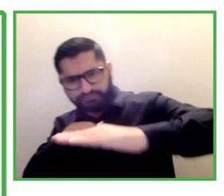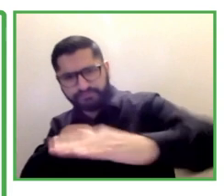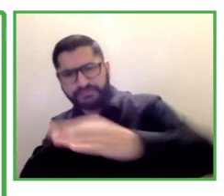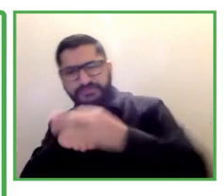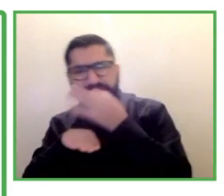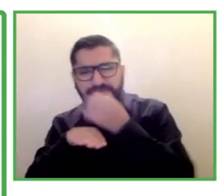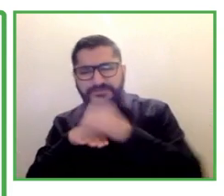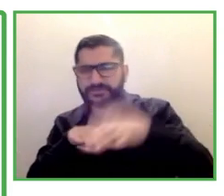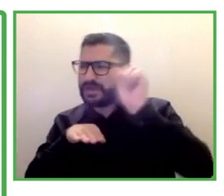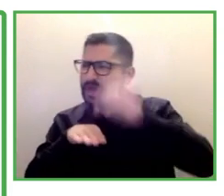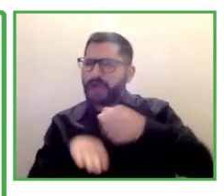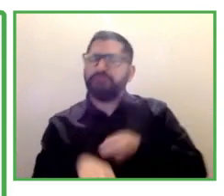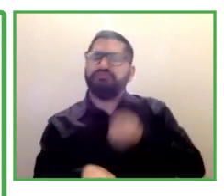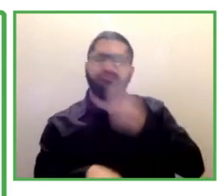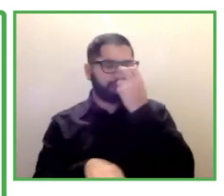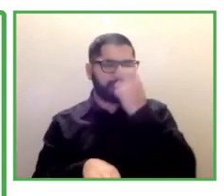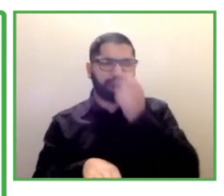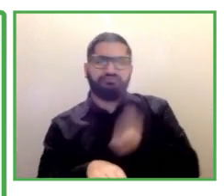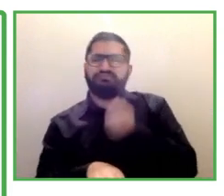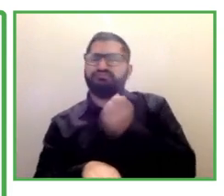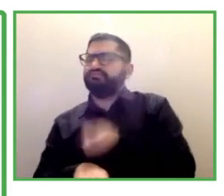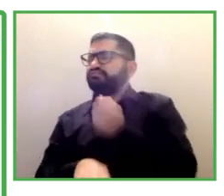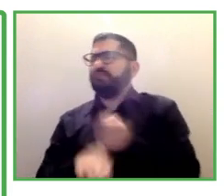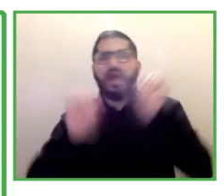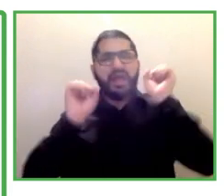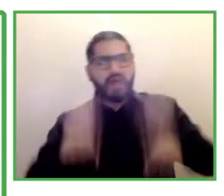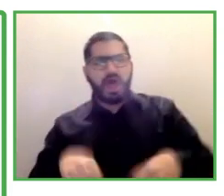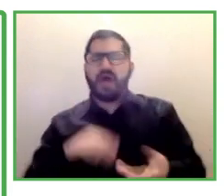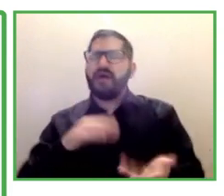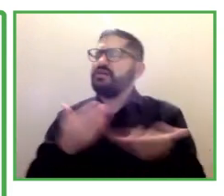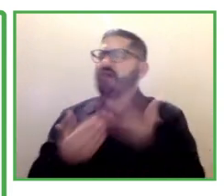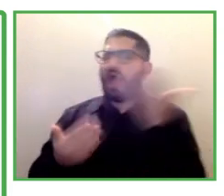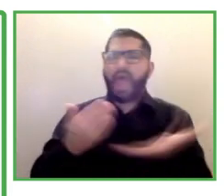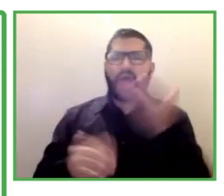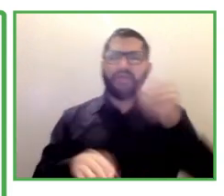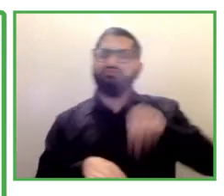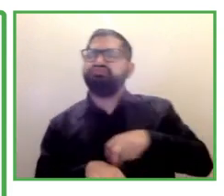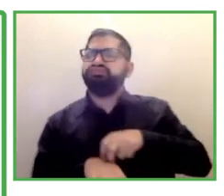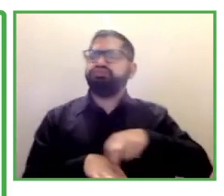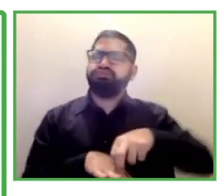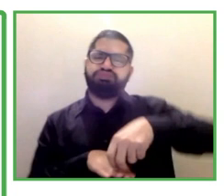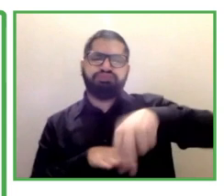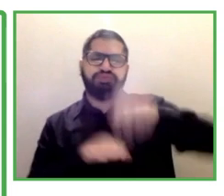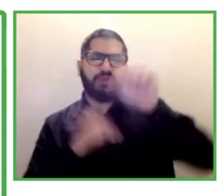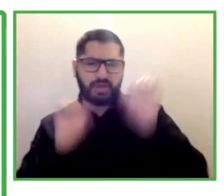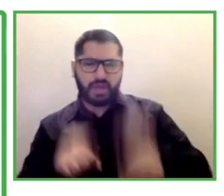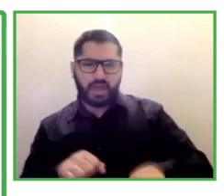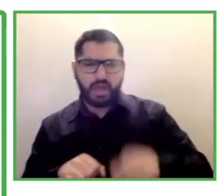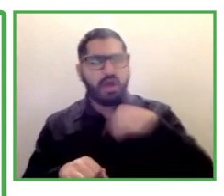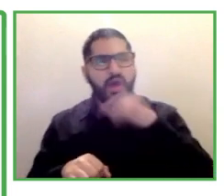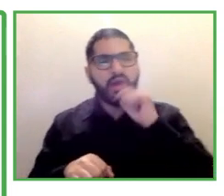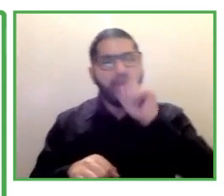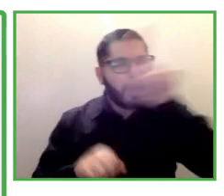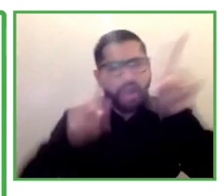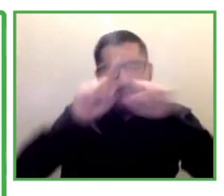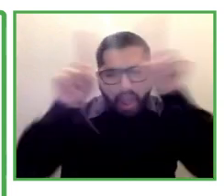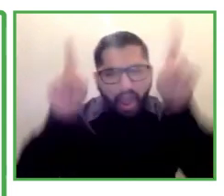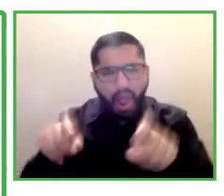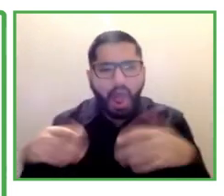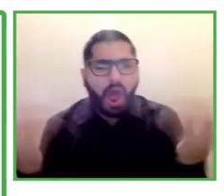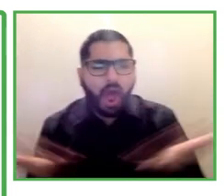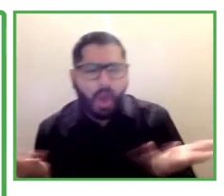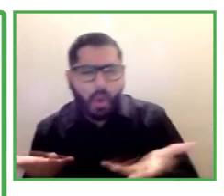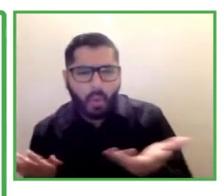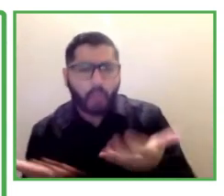with crutches or with a walker or with a wheelchair has to go to the same toilets or the same kitchen using